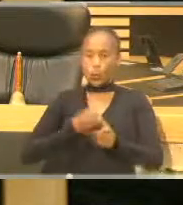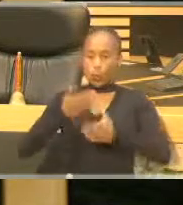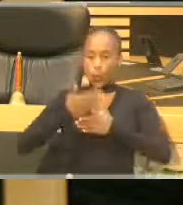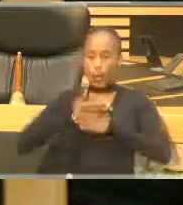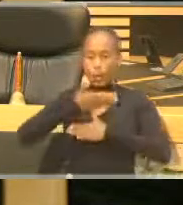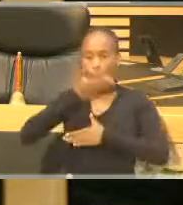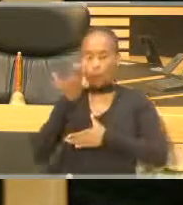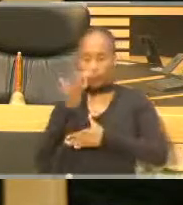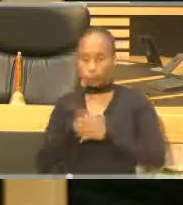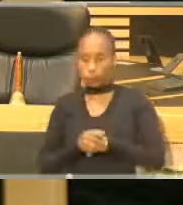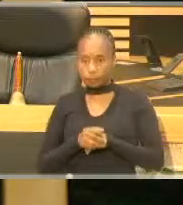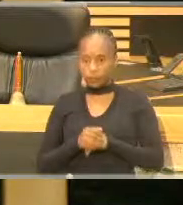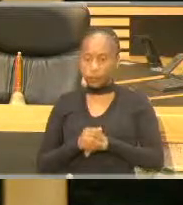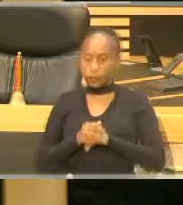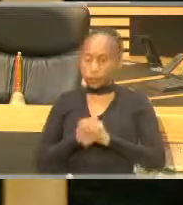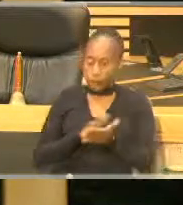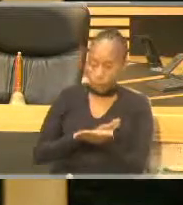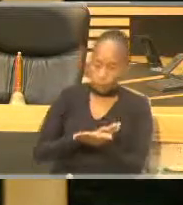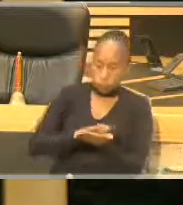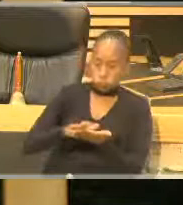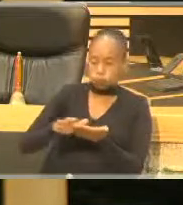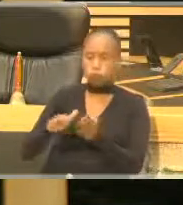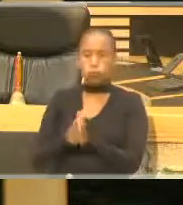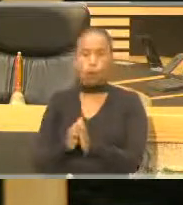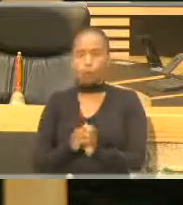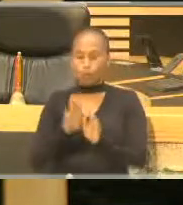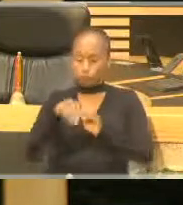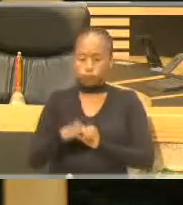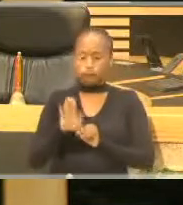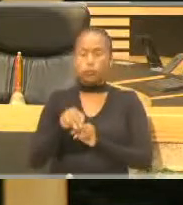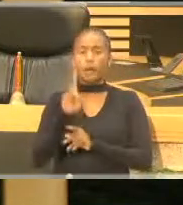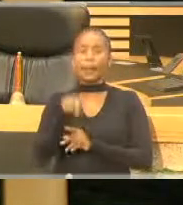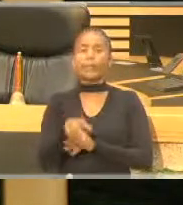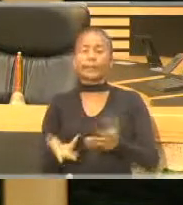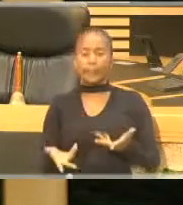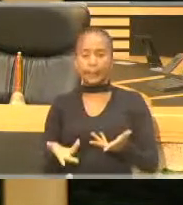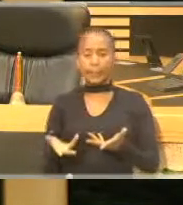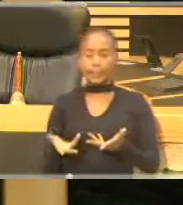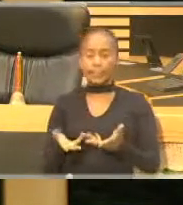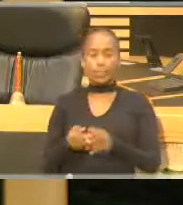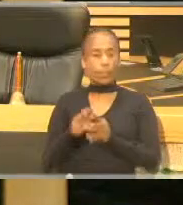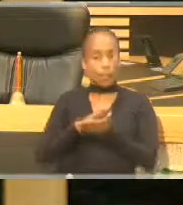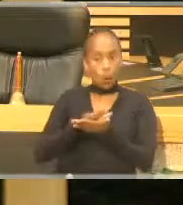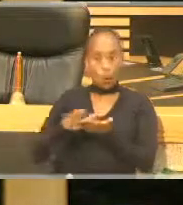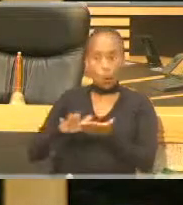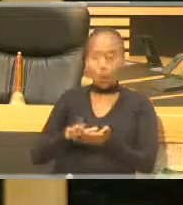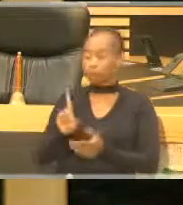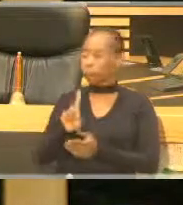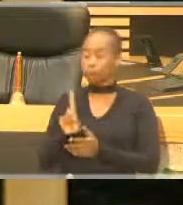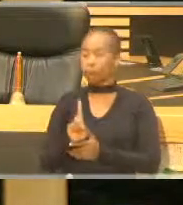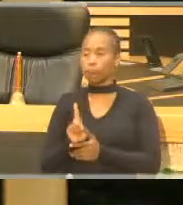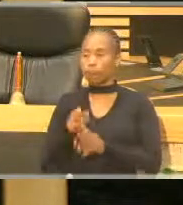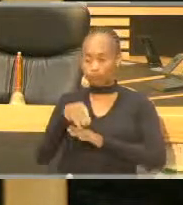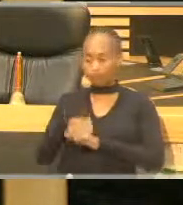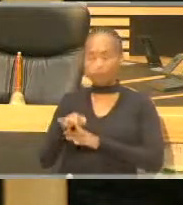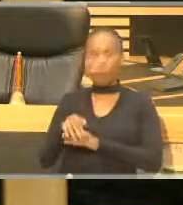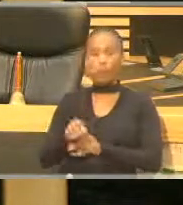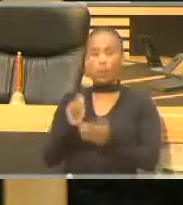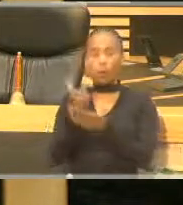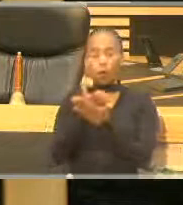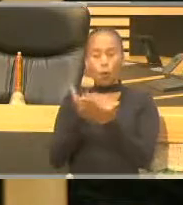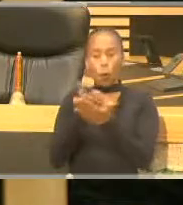no smooth sailing in achieving this, considering that the economy is never static,